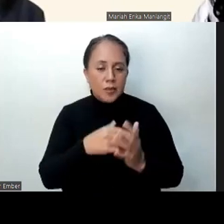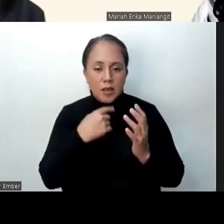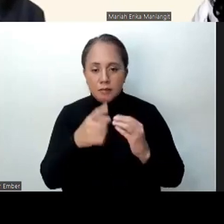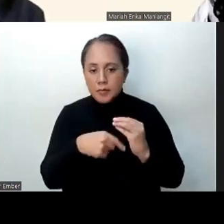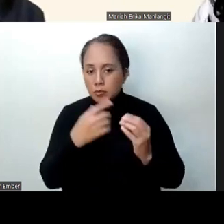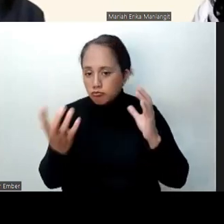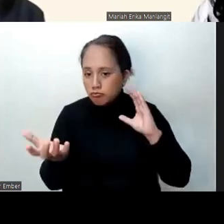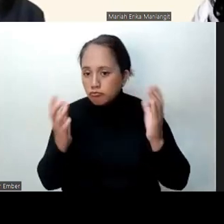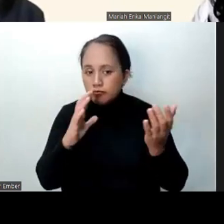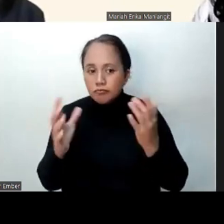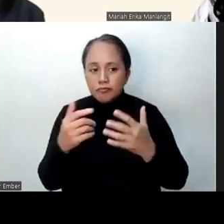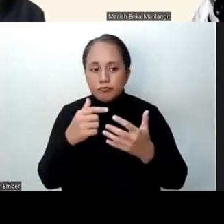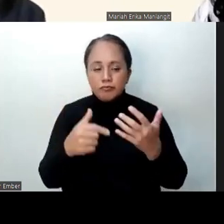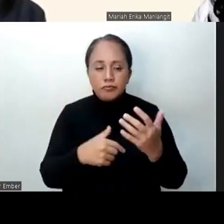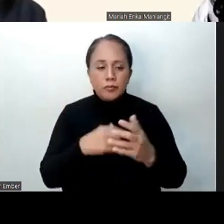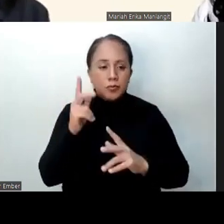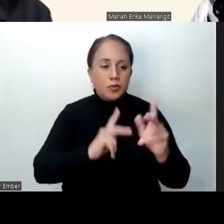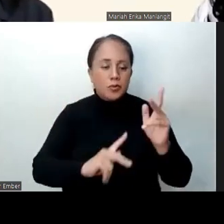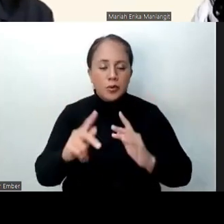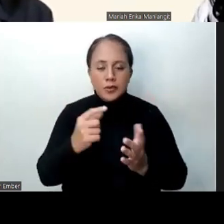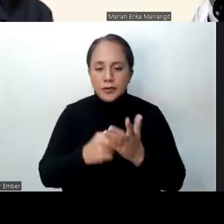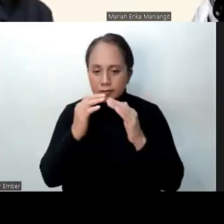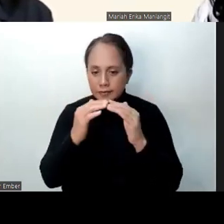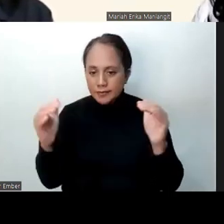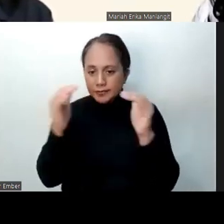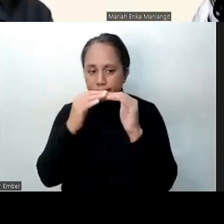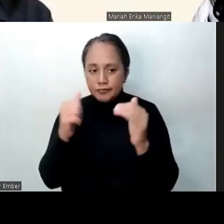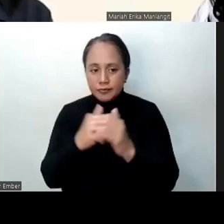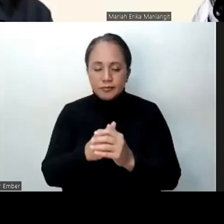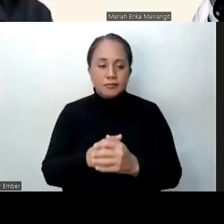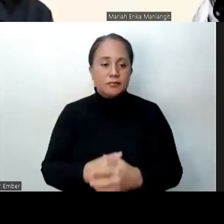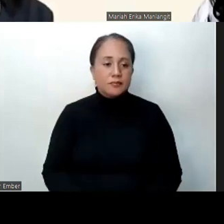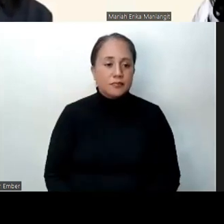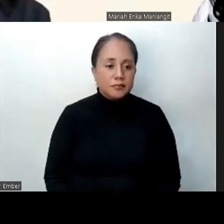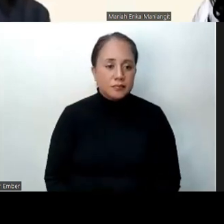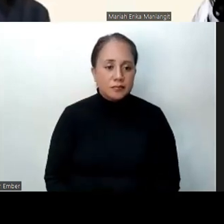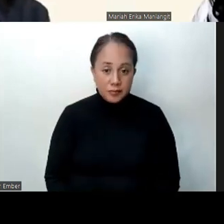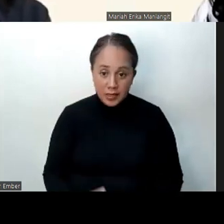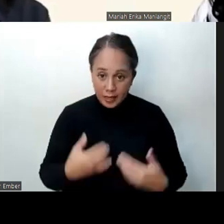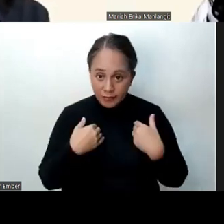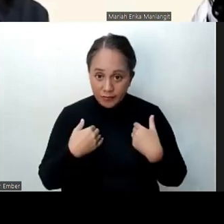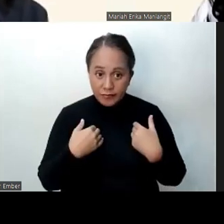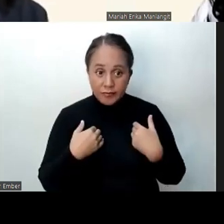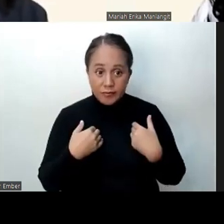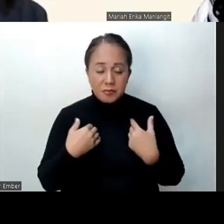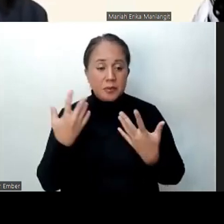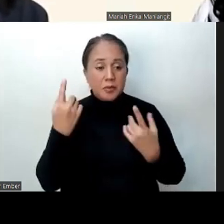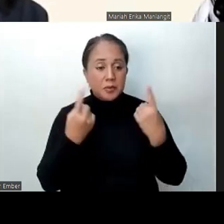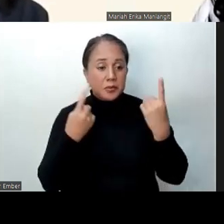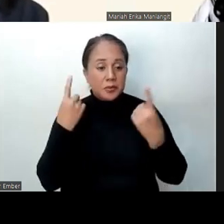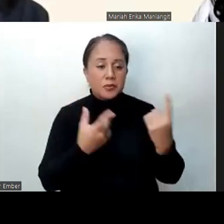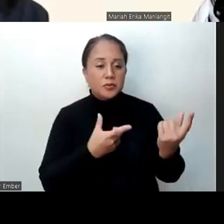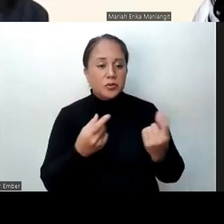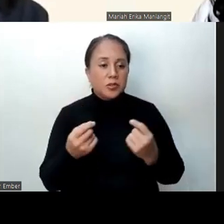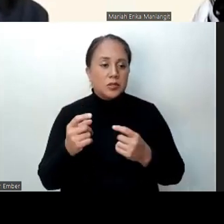comparing the item performance per grade level. If you are doing that, perhaps you need to consider conducting